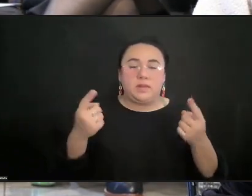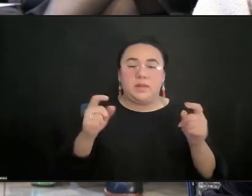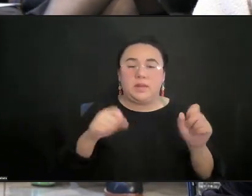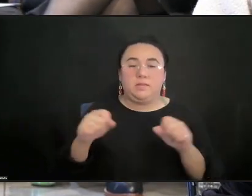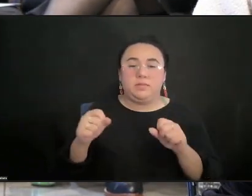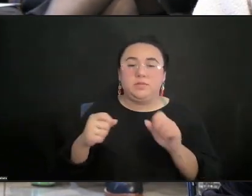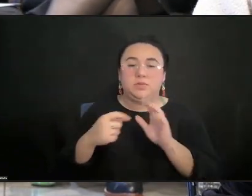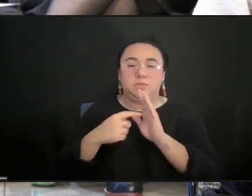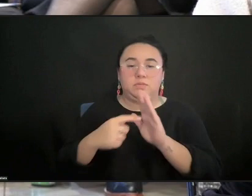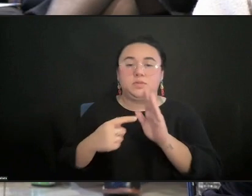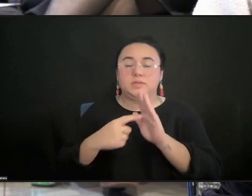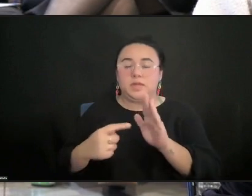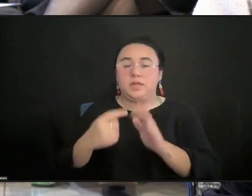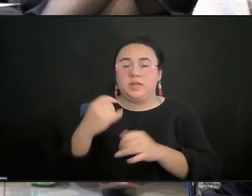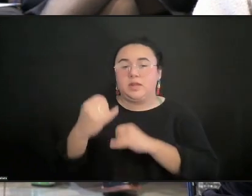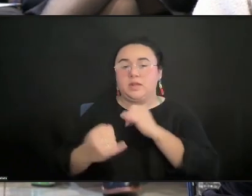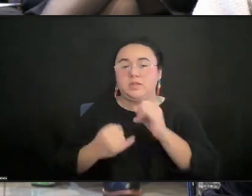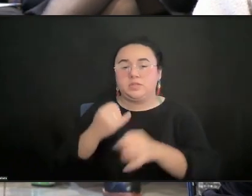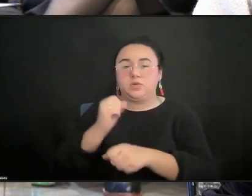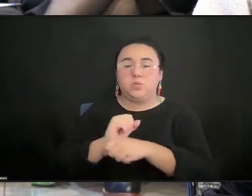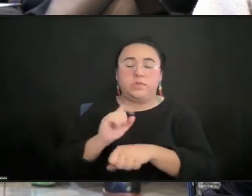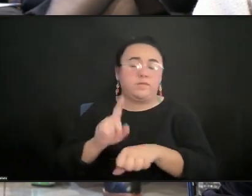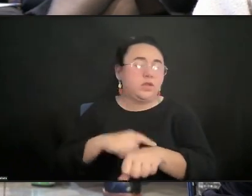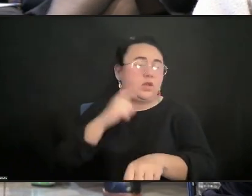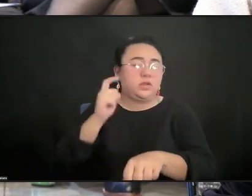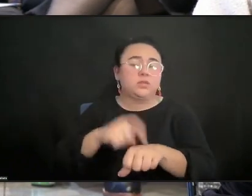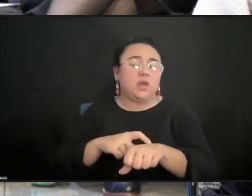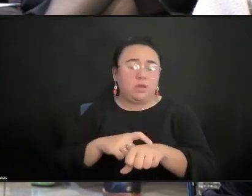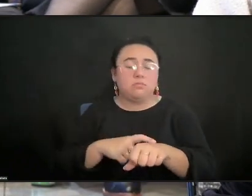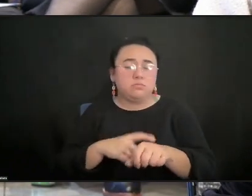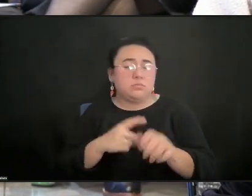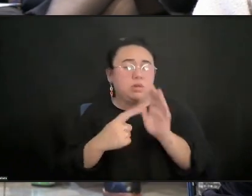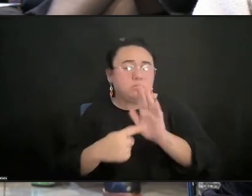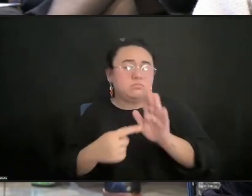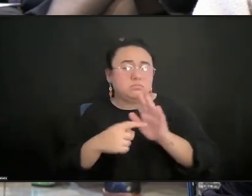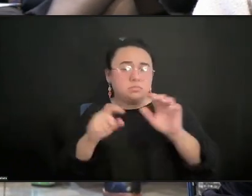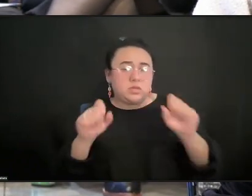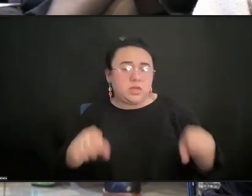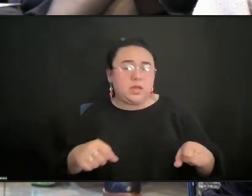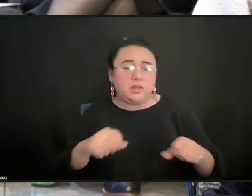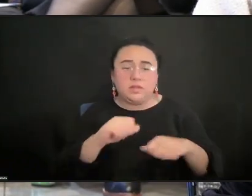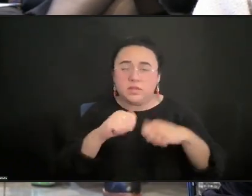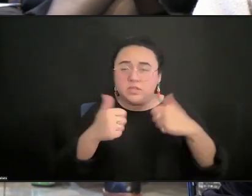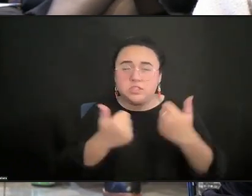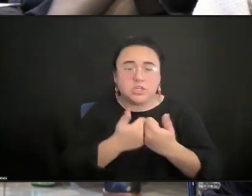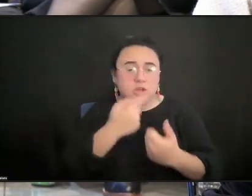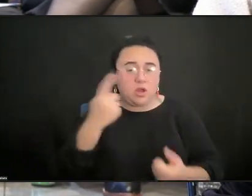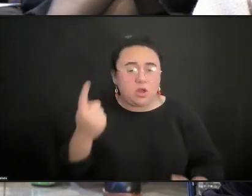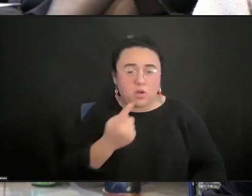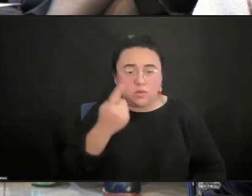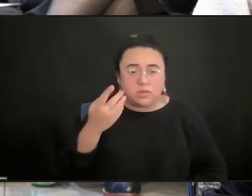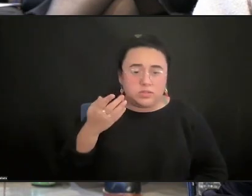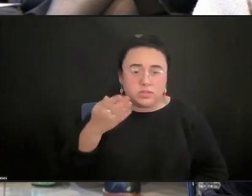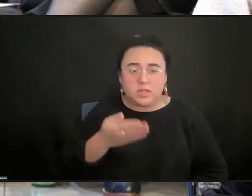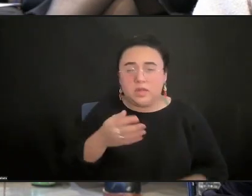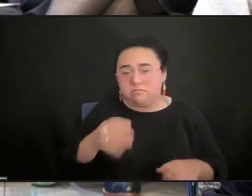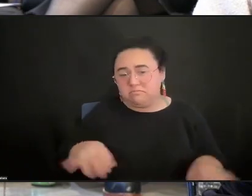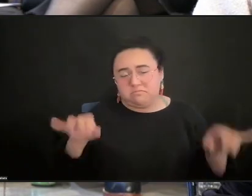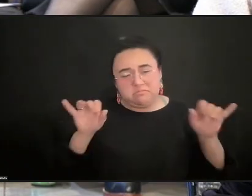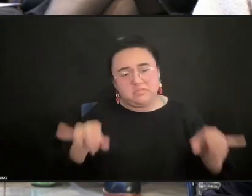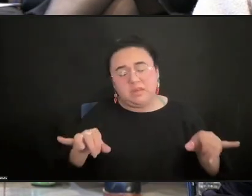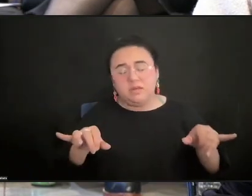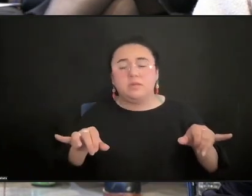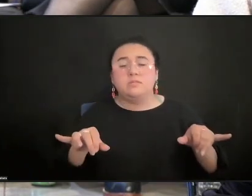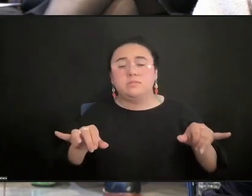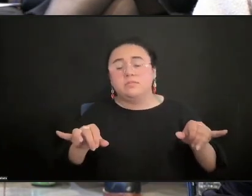work for a very long time. The challenges has been always the same. It's